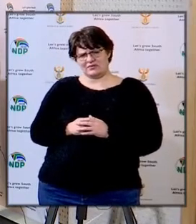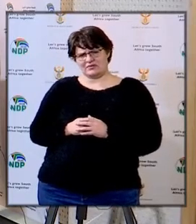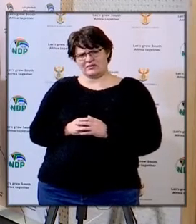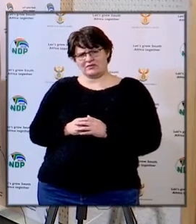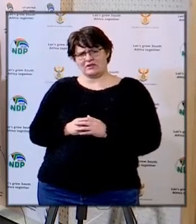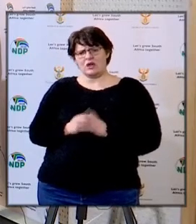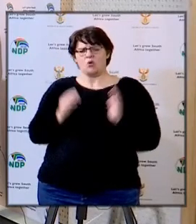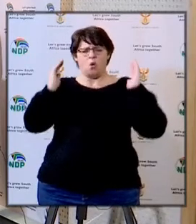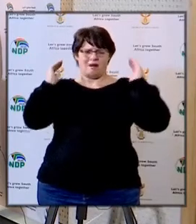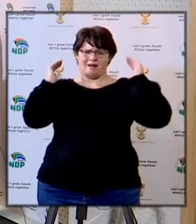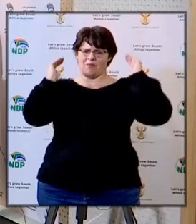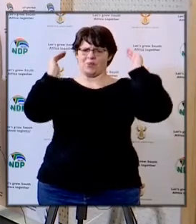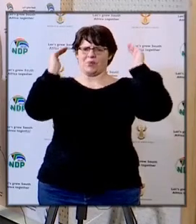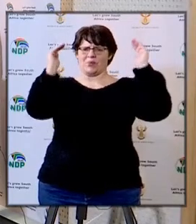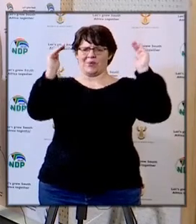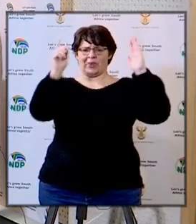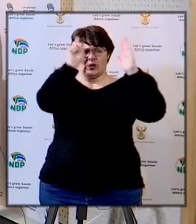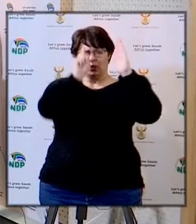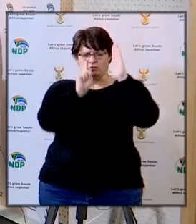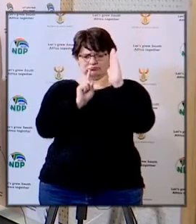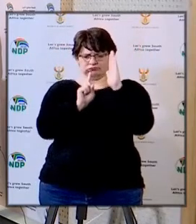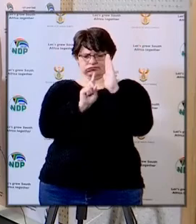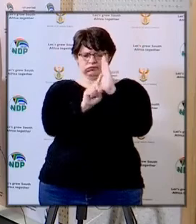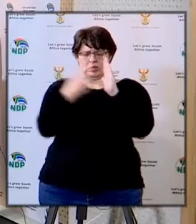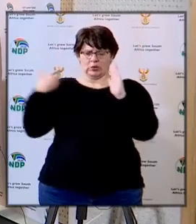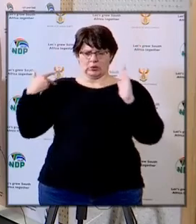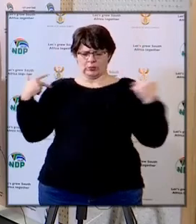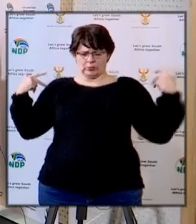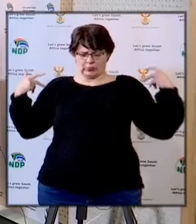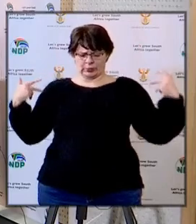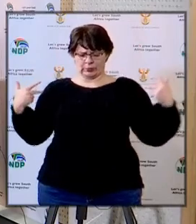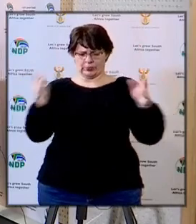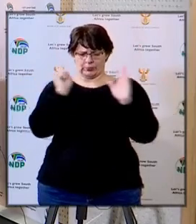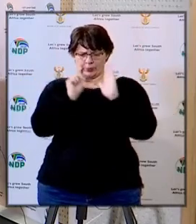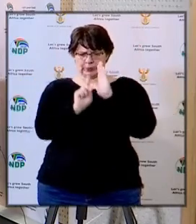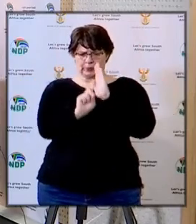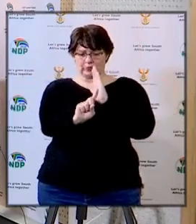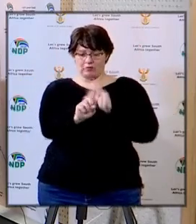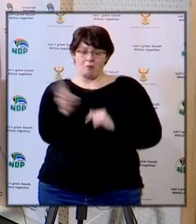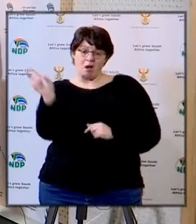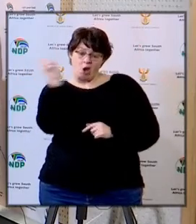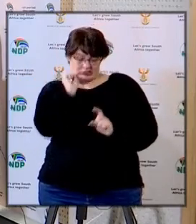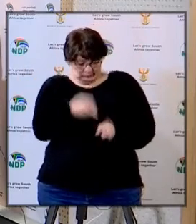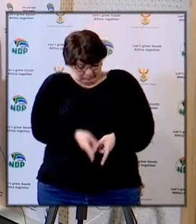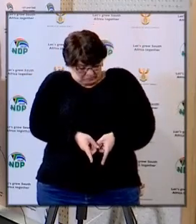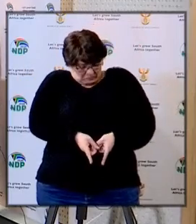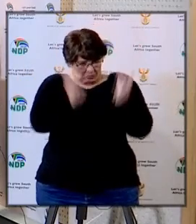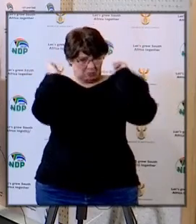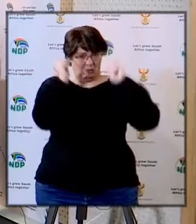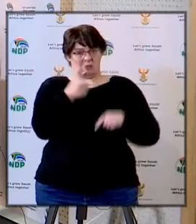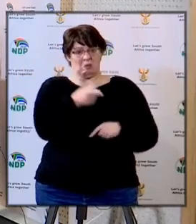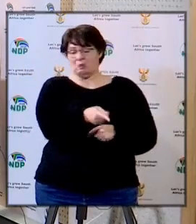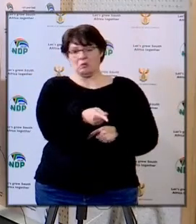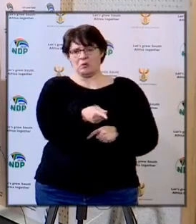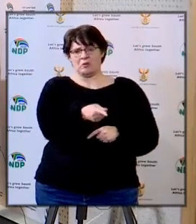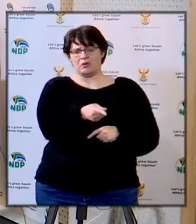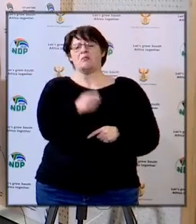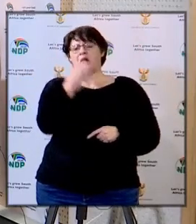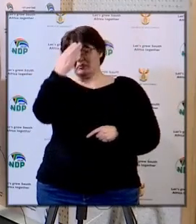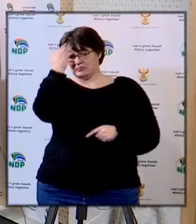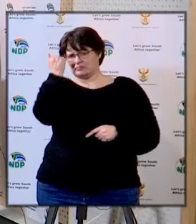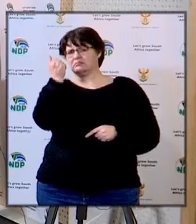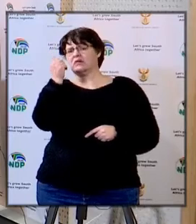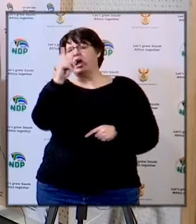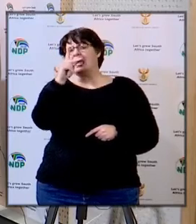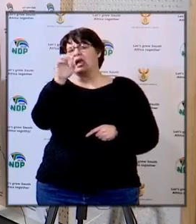fumigation tunnels are they going to be used at schools we've heard that these are very dangerous I heard the professor